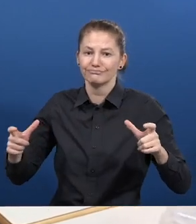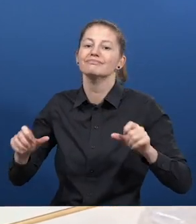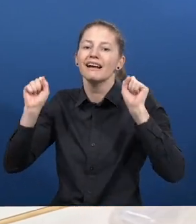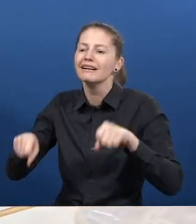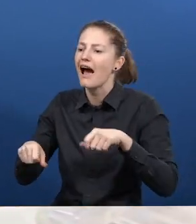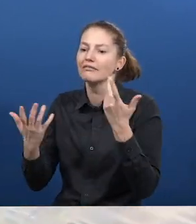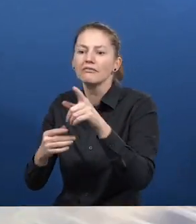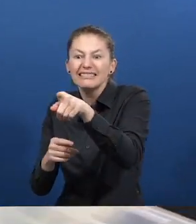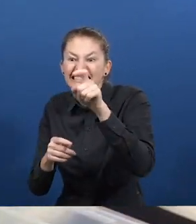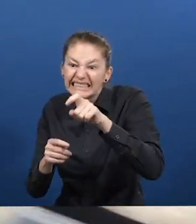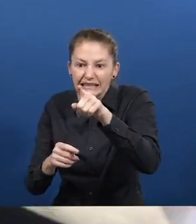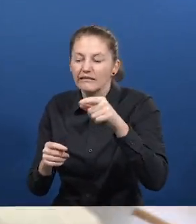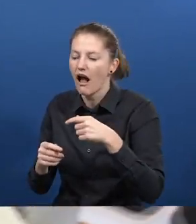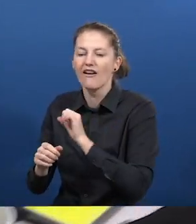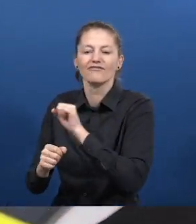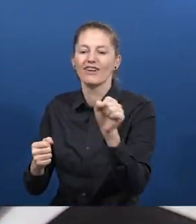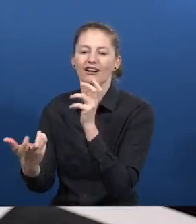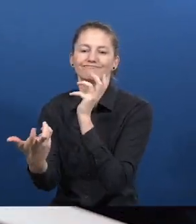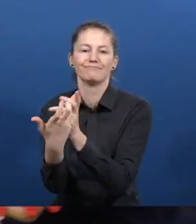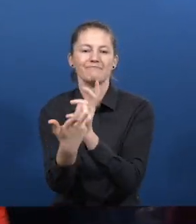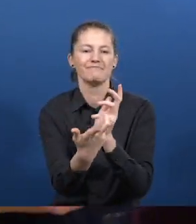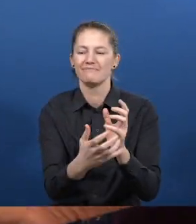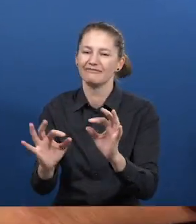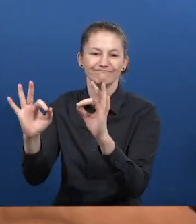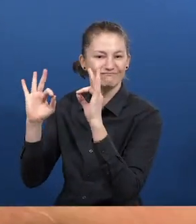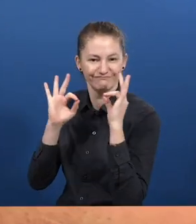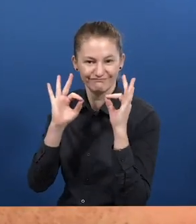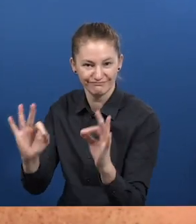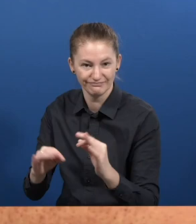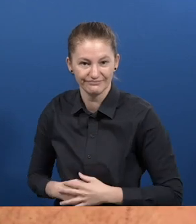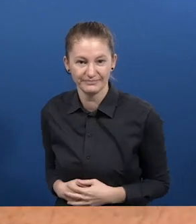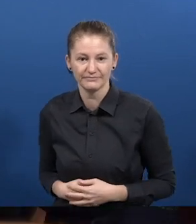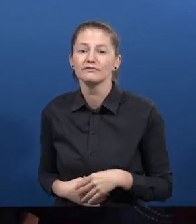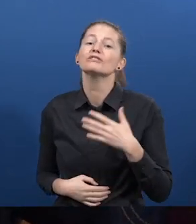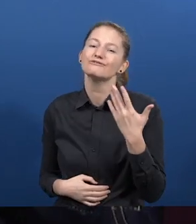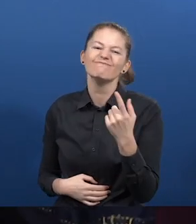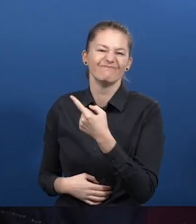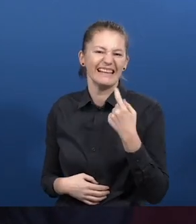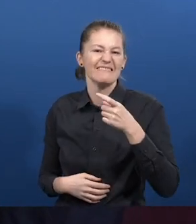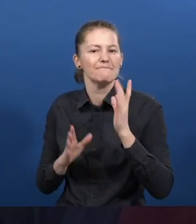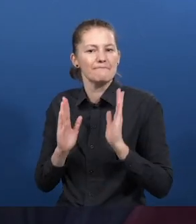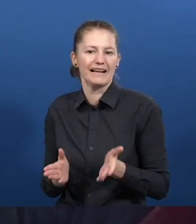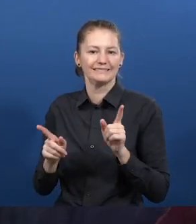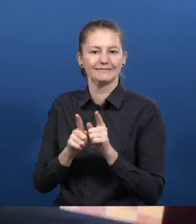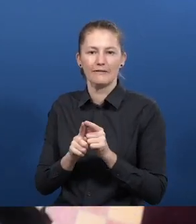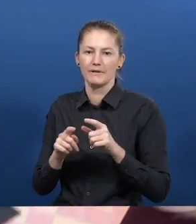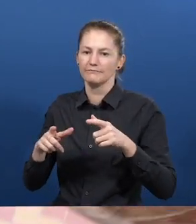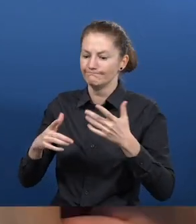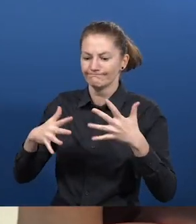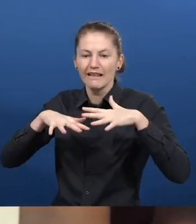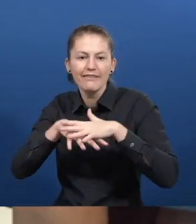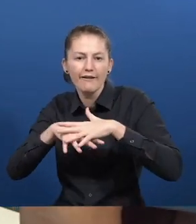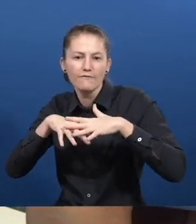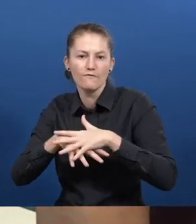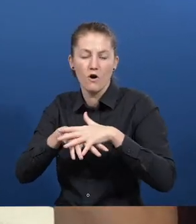needs and requests we are addressed. And for that, we also need to change scale and create a whole network of